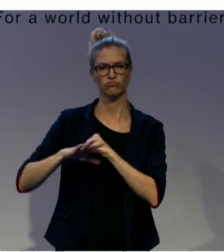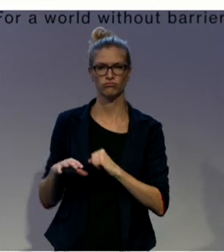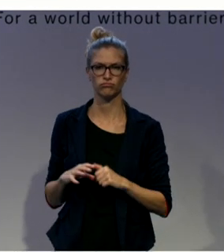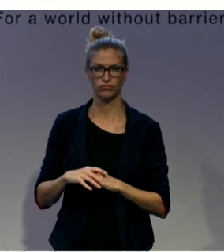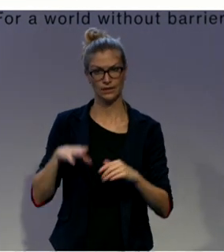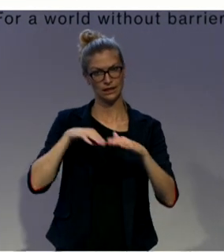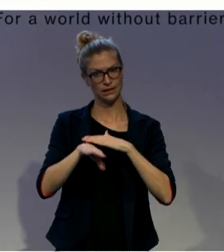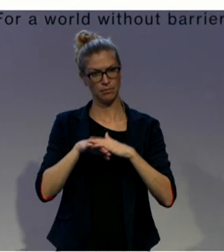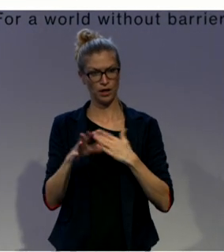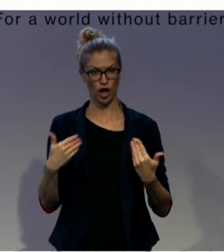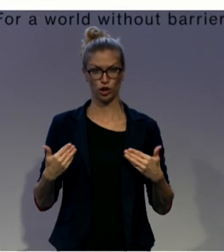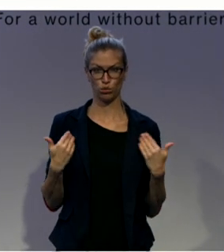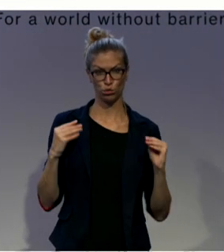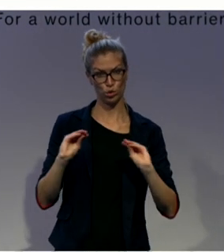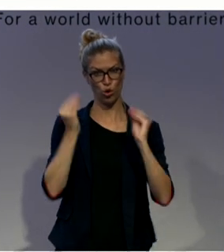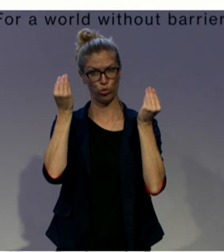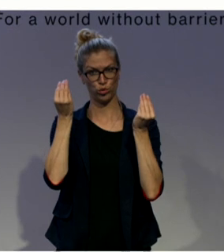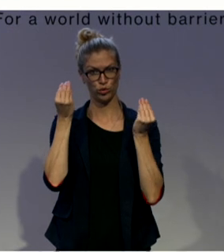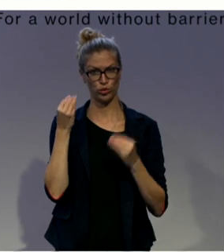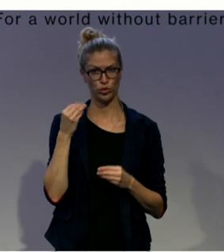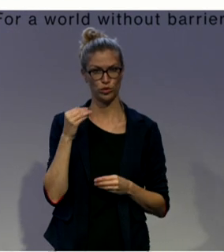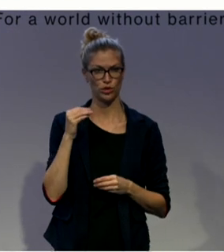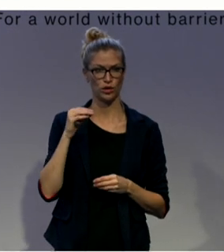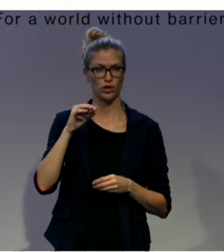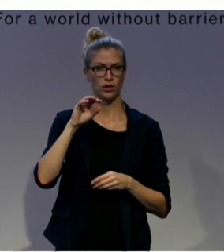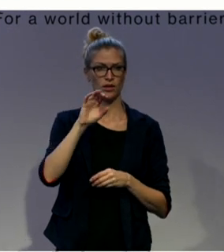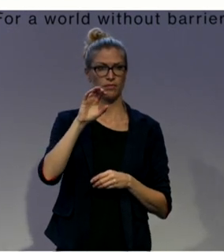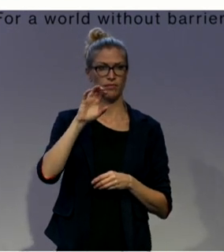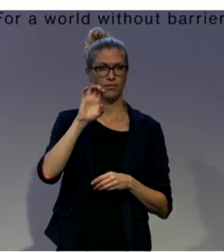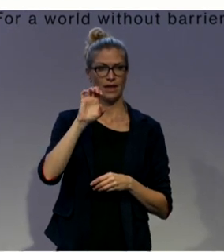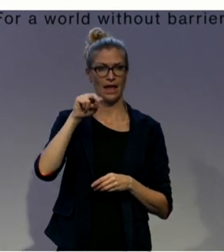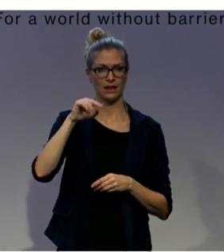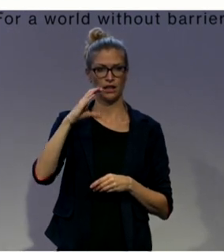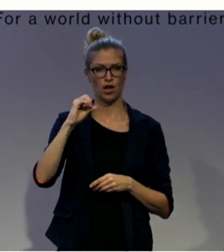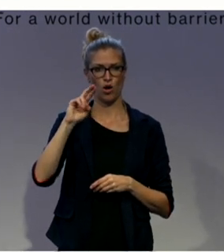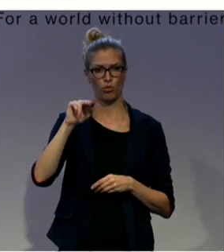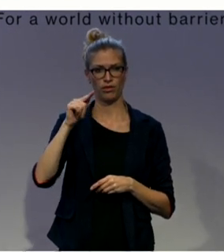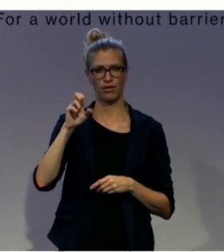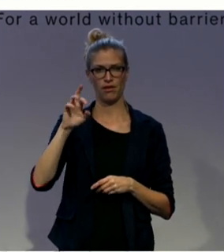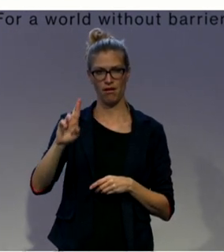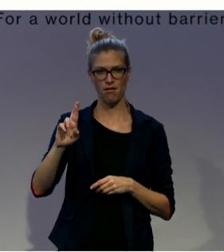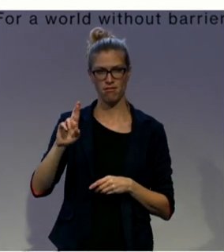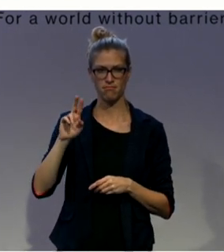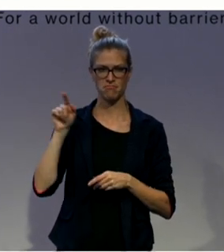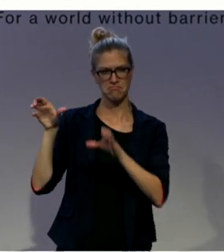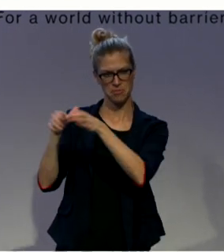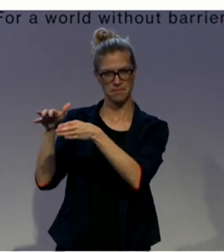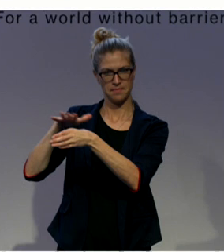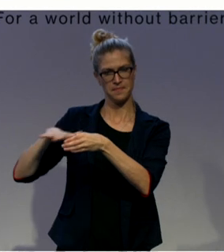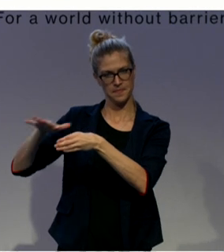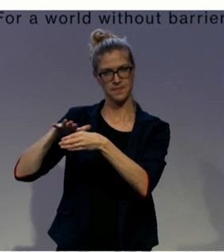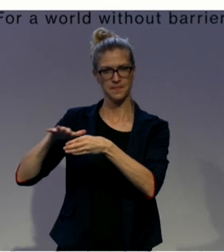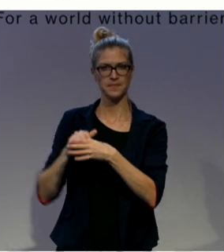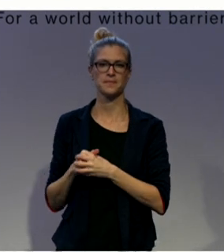2015, we took almost 100 young people to Brazil with and without disabilities, capital